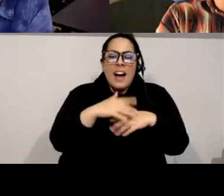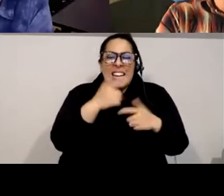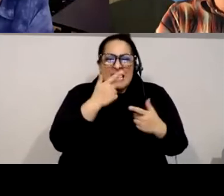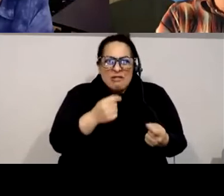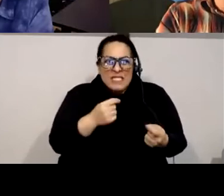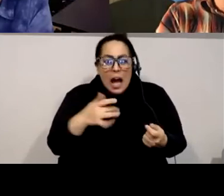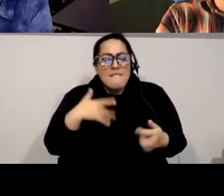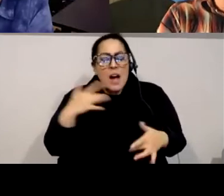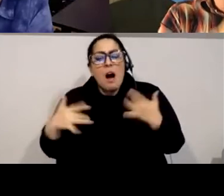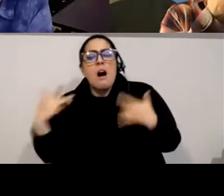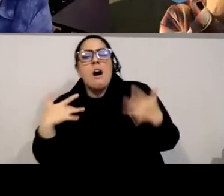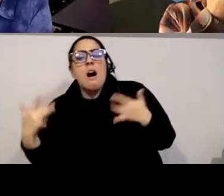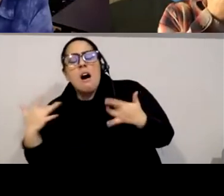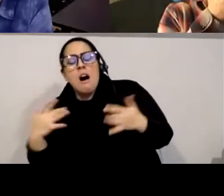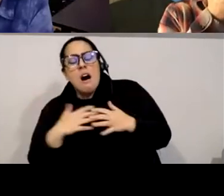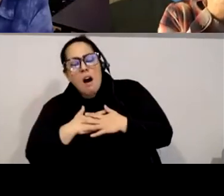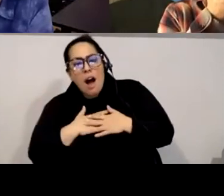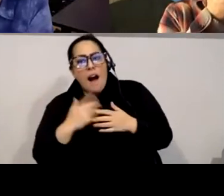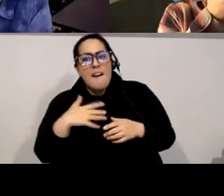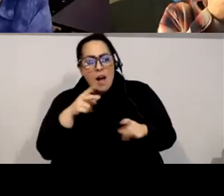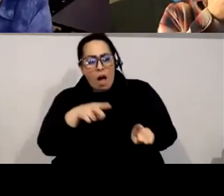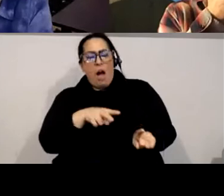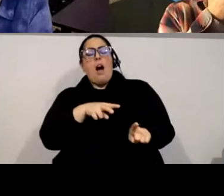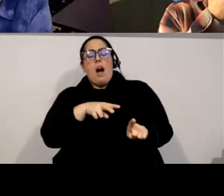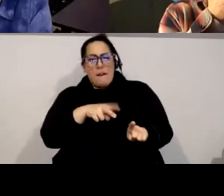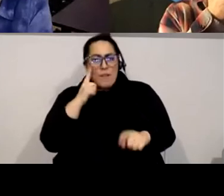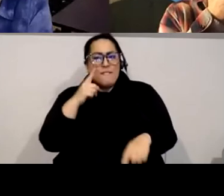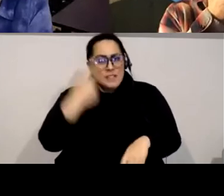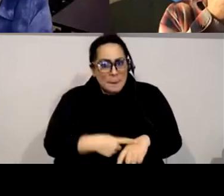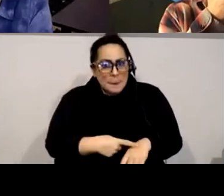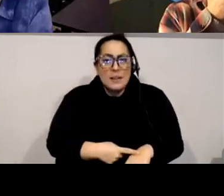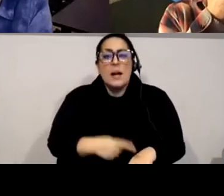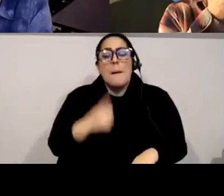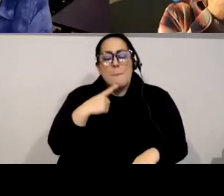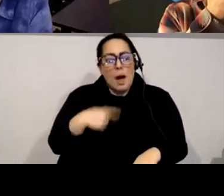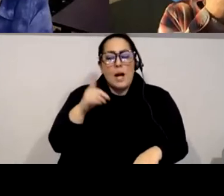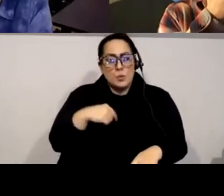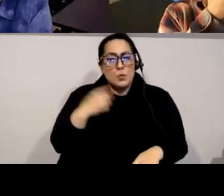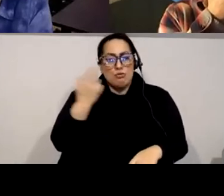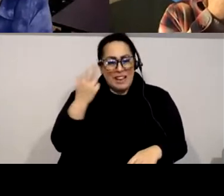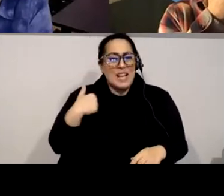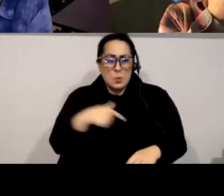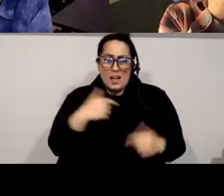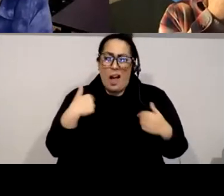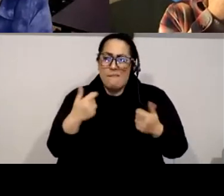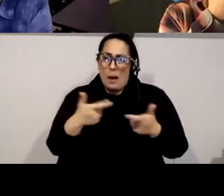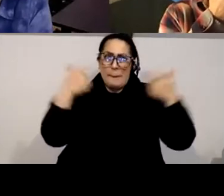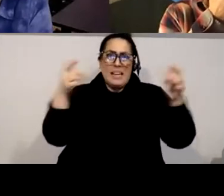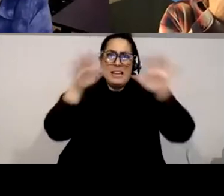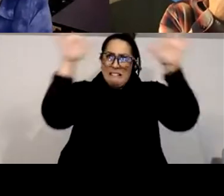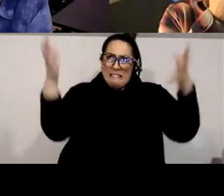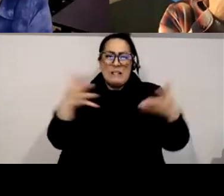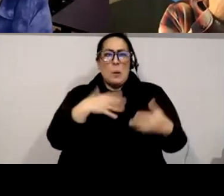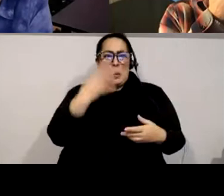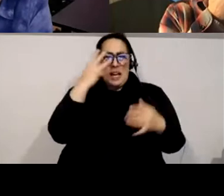i kind of want to say for up solo gear we definitely have a whole right system and we and so for instance like i'm